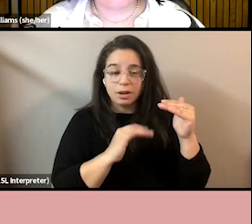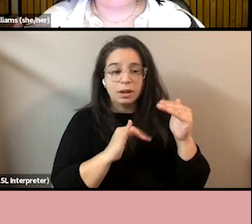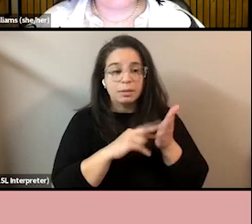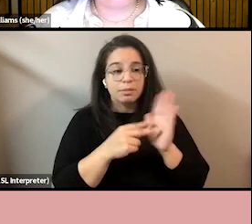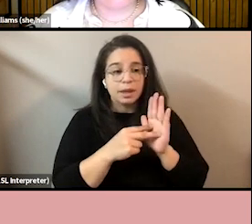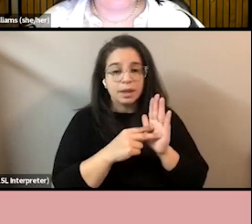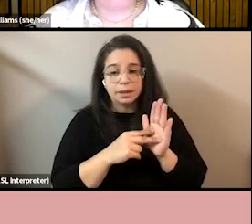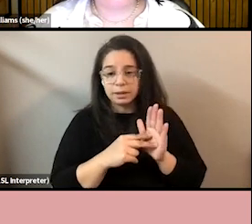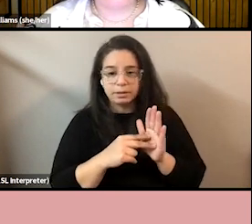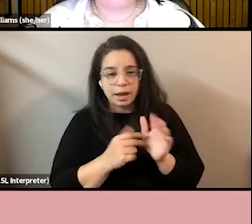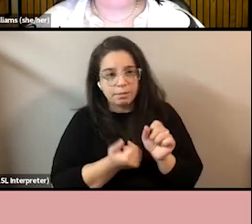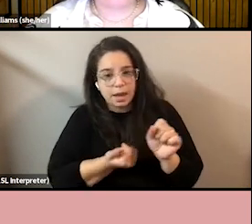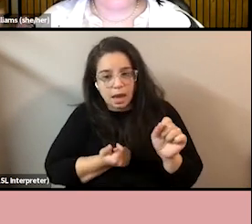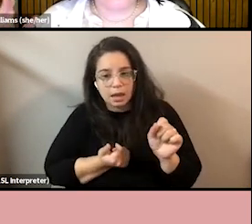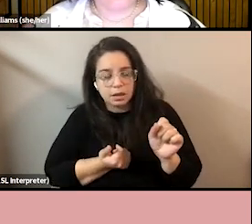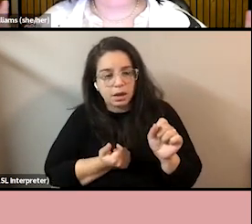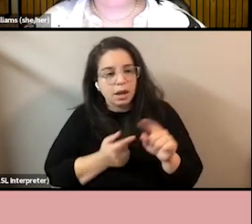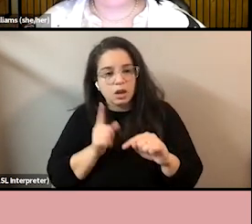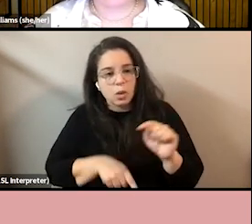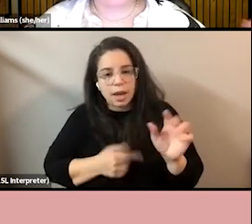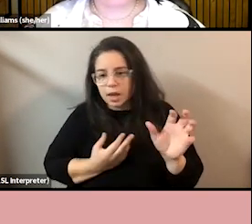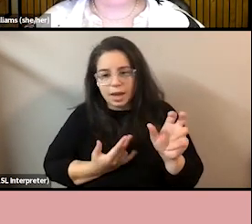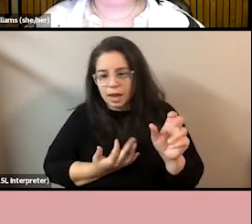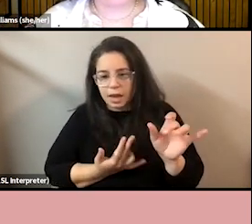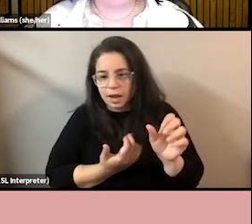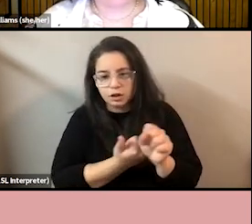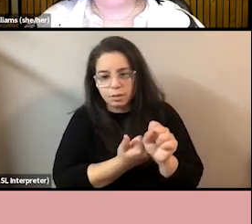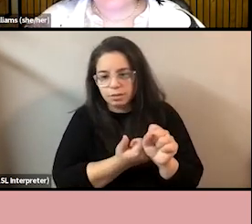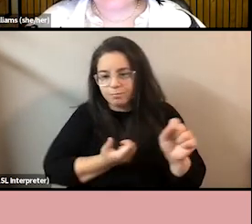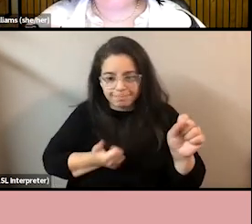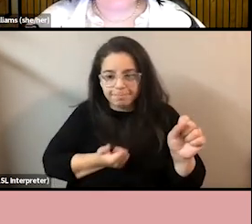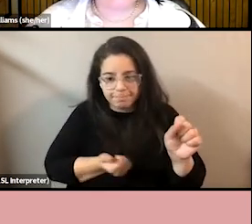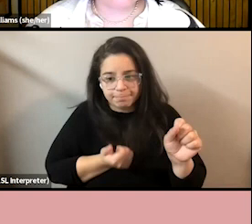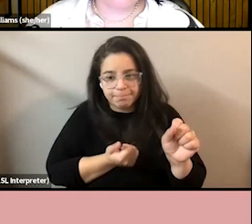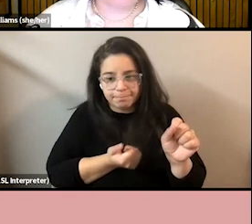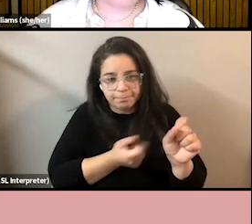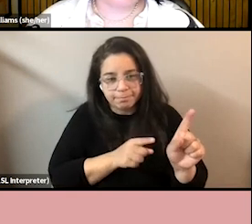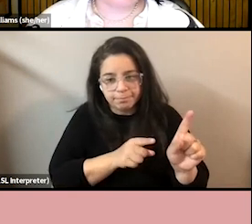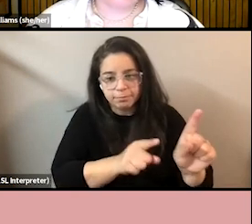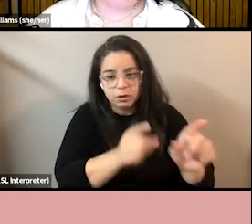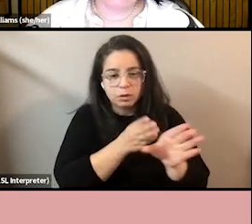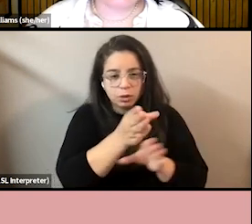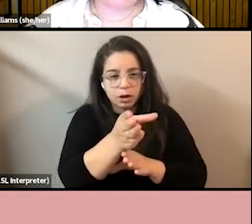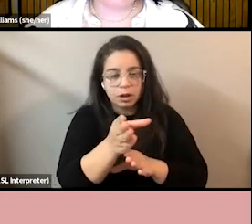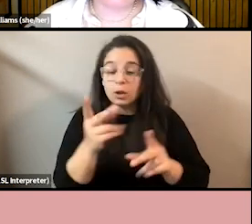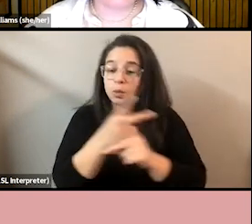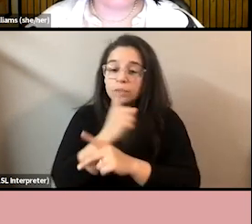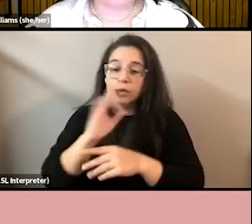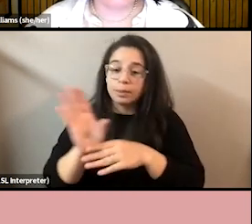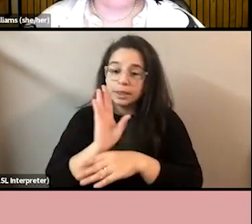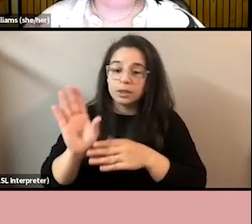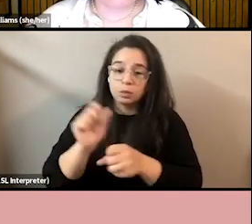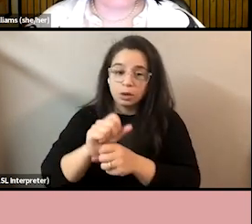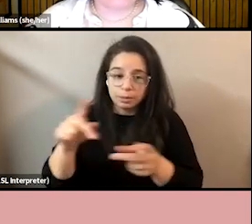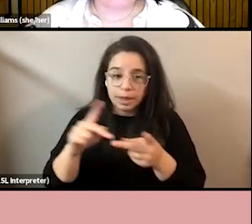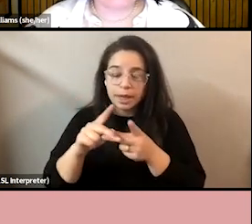of us are never able to close throughout the course of our careers. And that's especially true in businesses, workplaces, institutions,